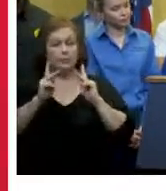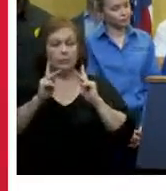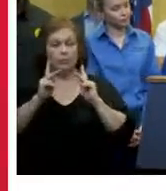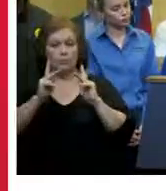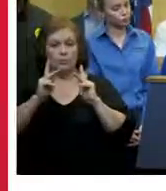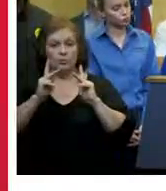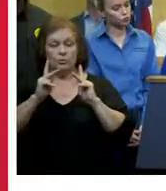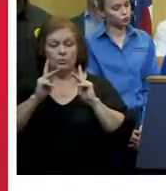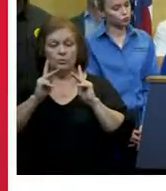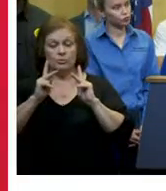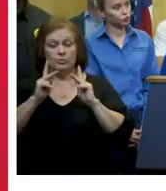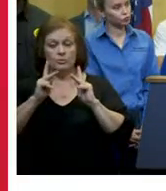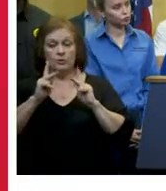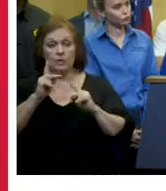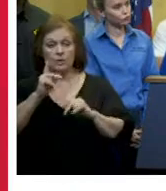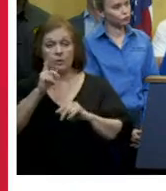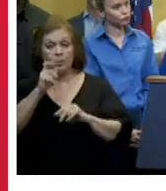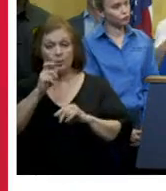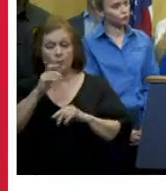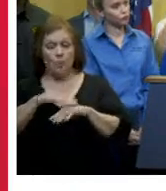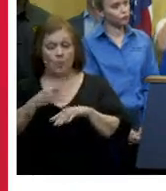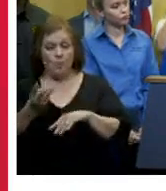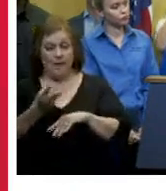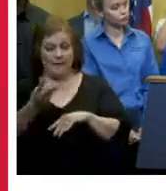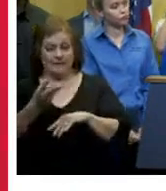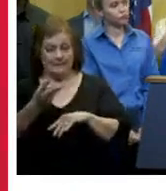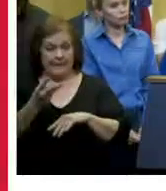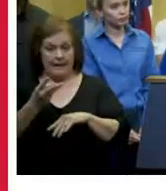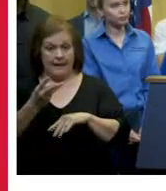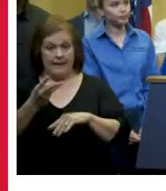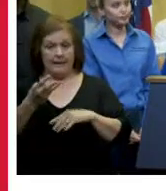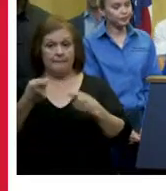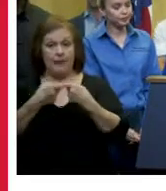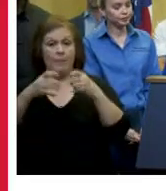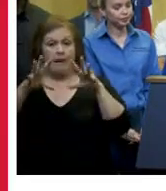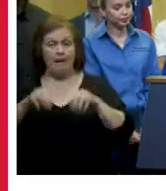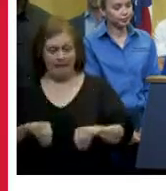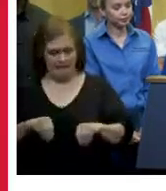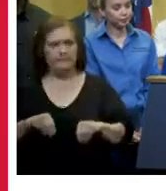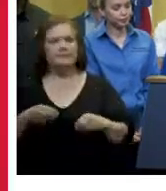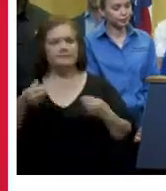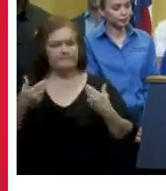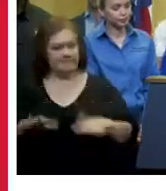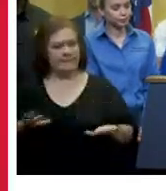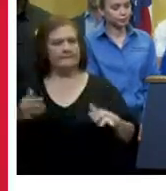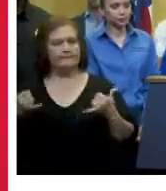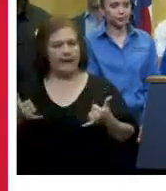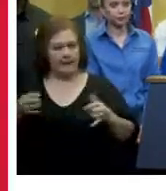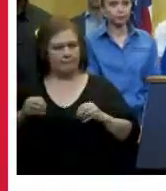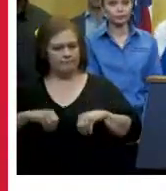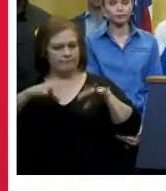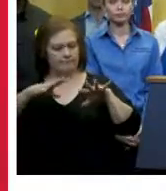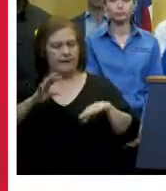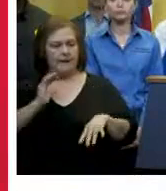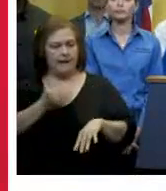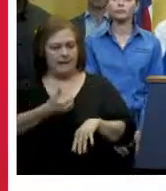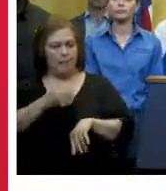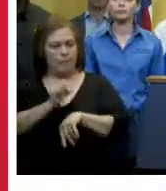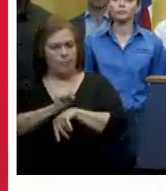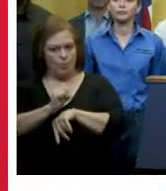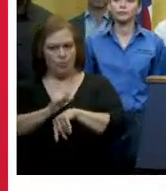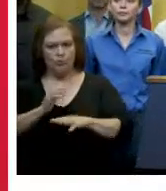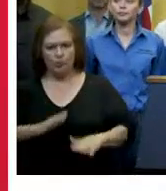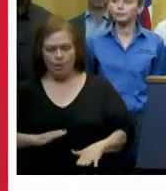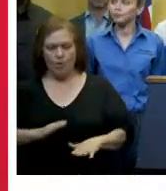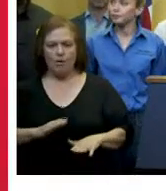by the wednesday storm event have been successfully restored to power while our crews have been working tirelessly to restore our